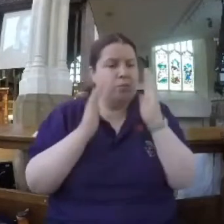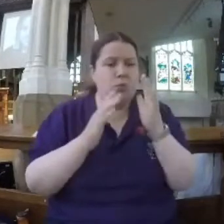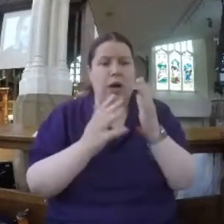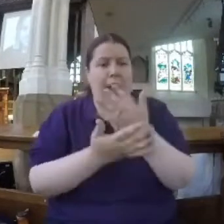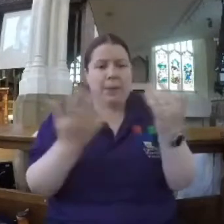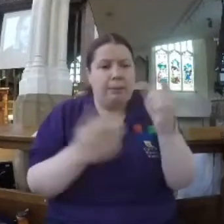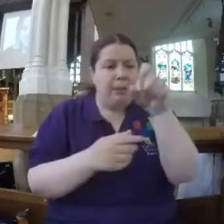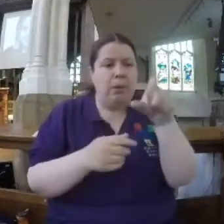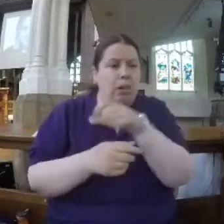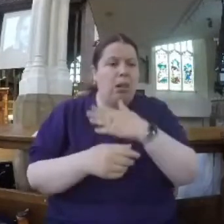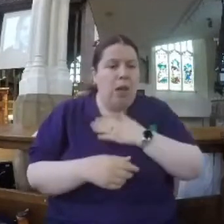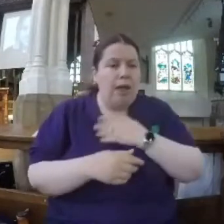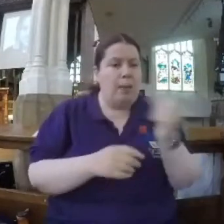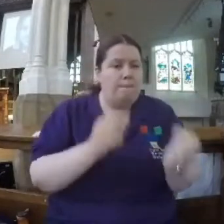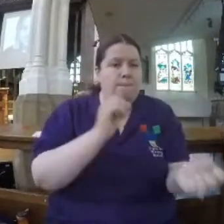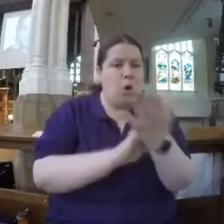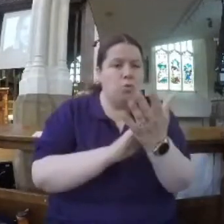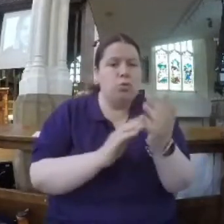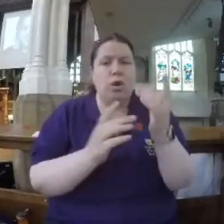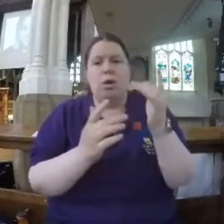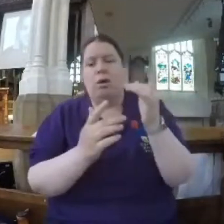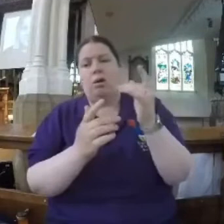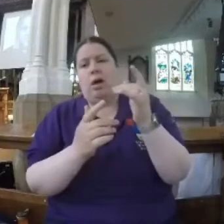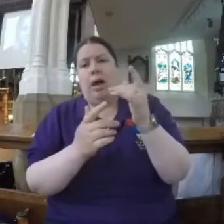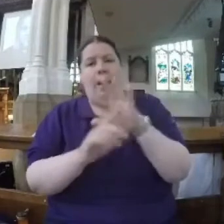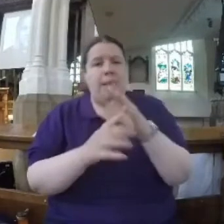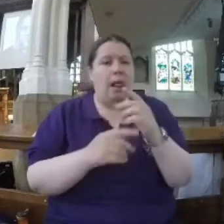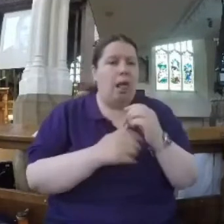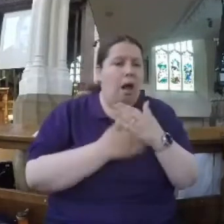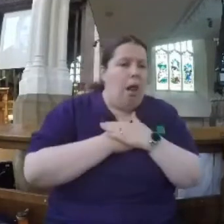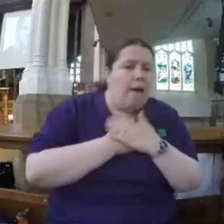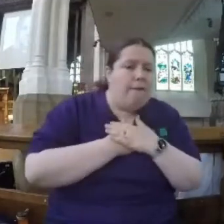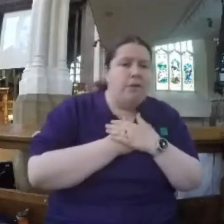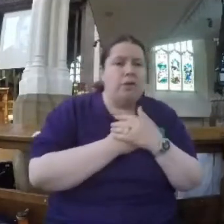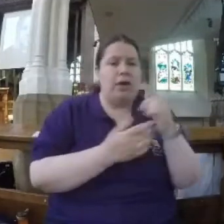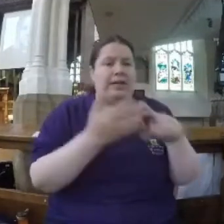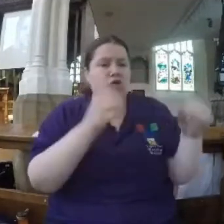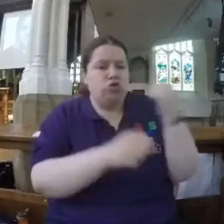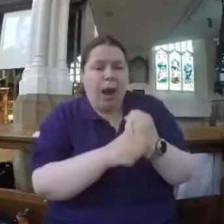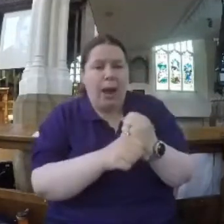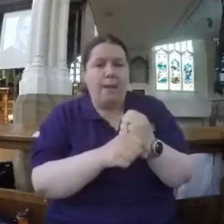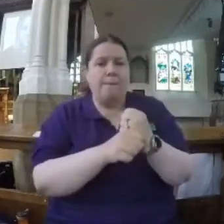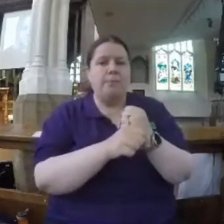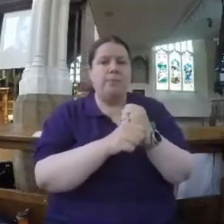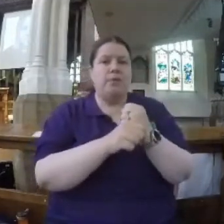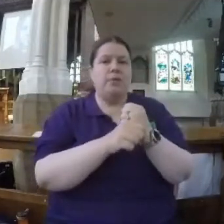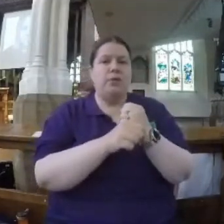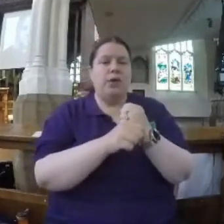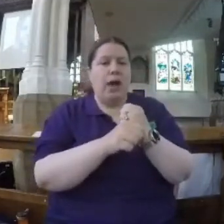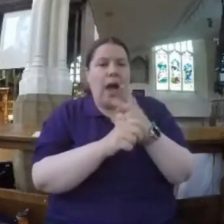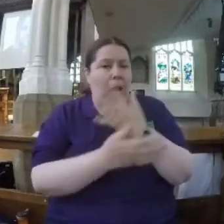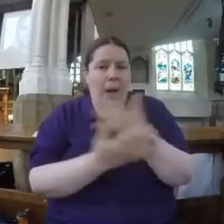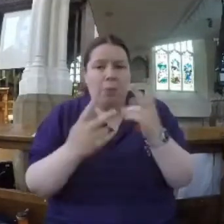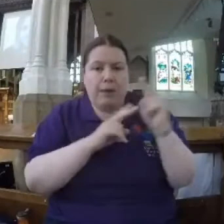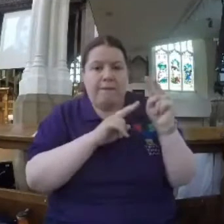website? How many hearts on our Instagram post? How many views of coronavirus keep fit with Reverend